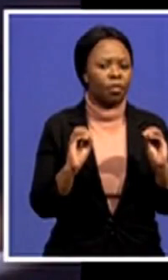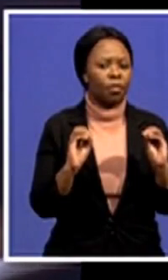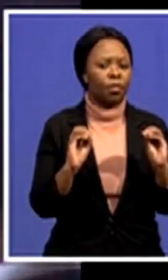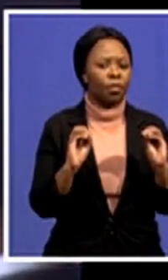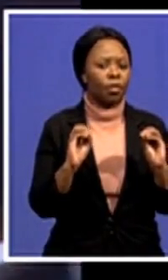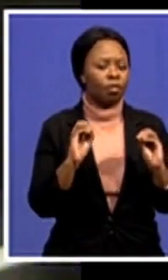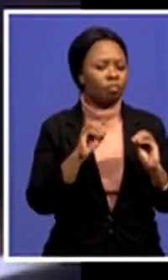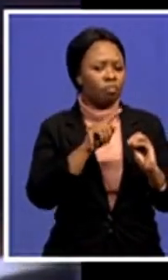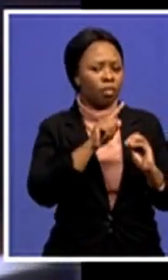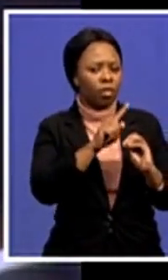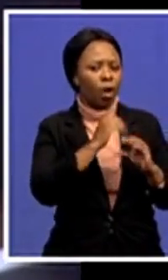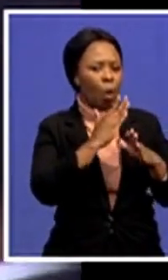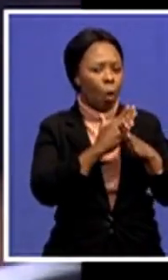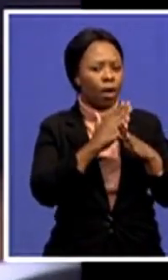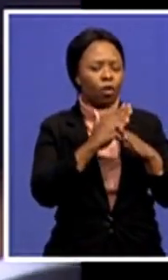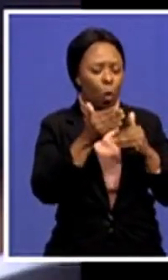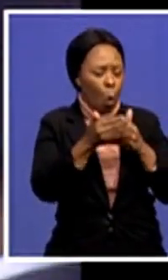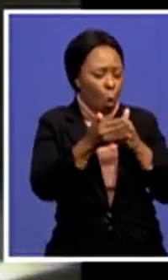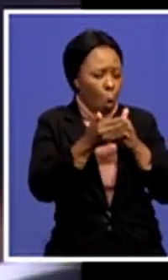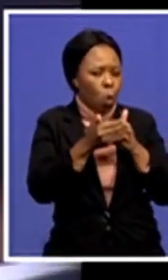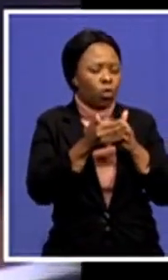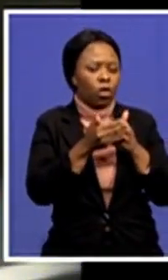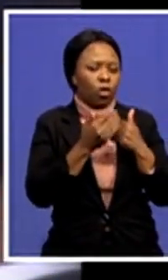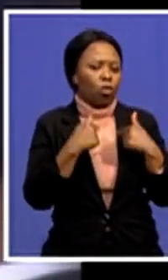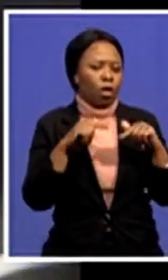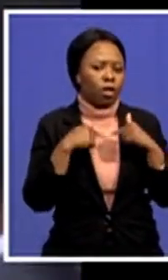as A.K.A.E.